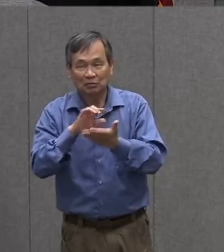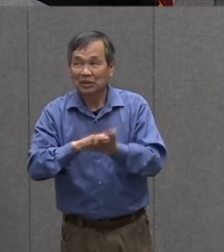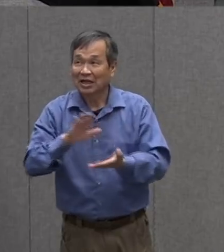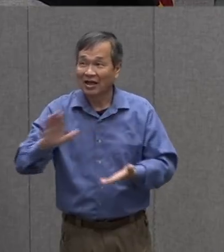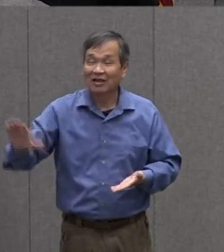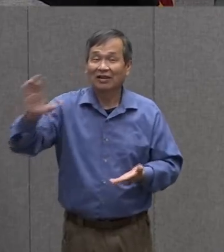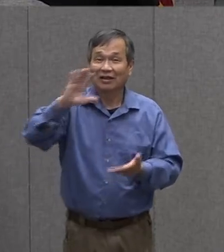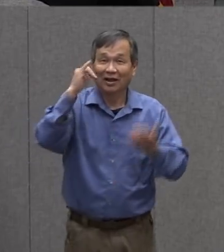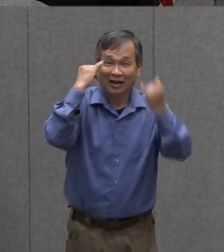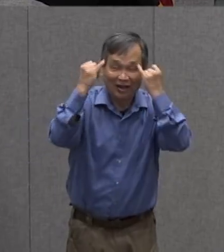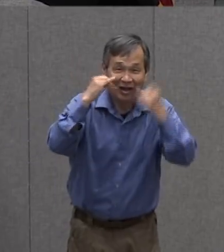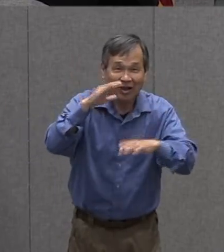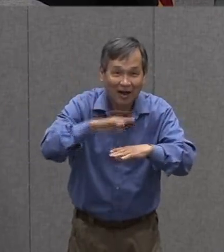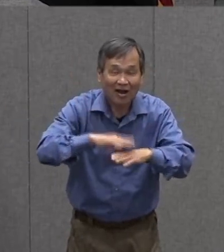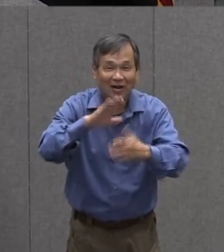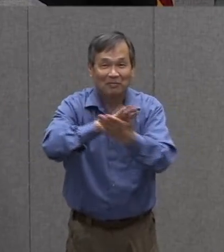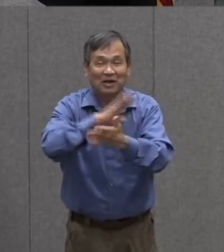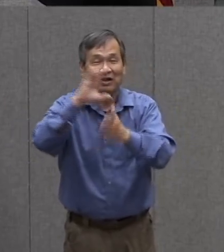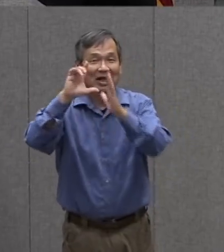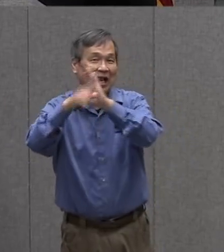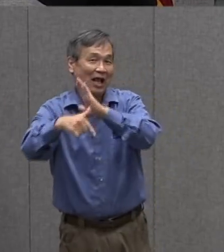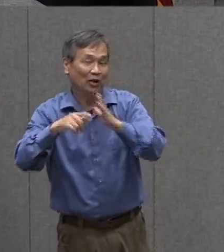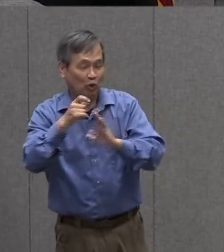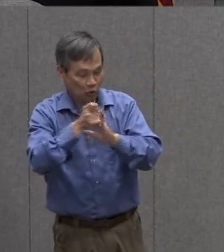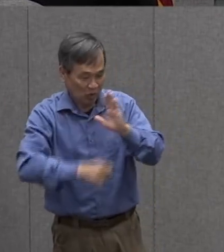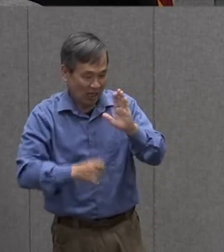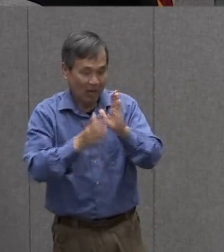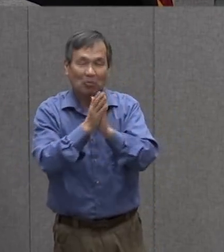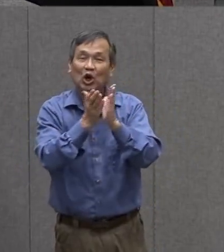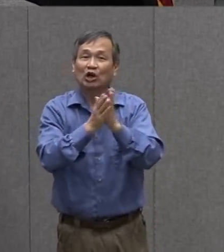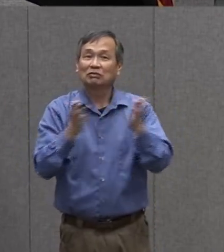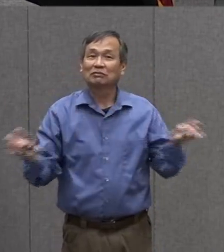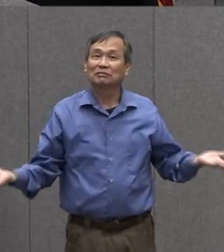can write a book or illustrate a book